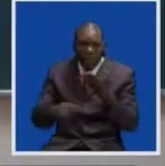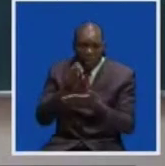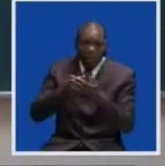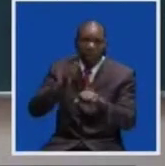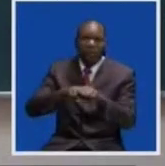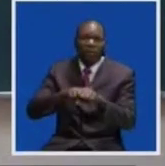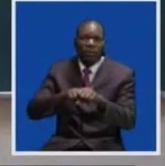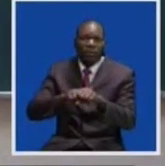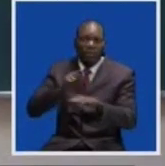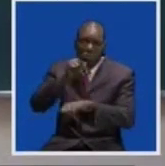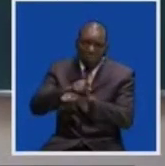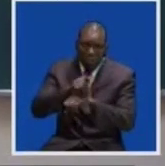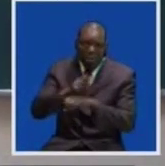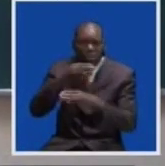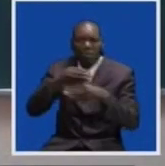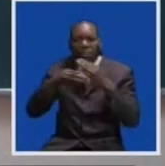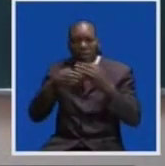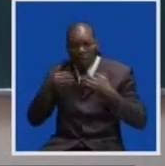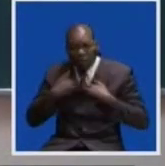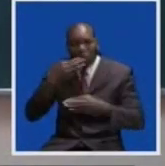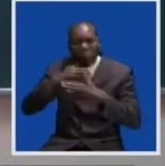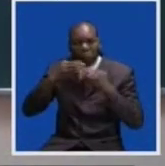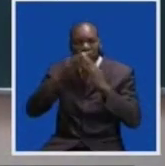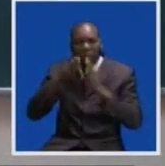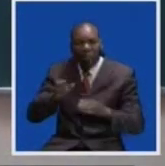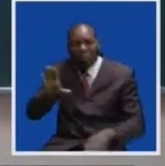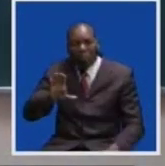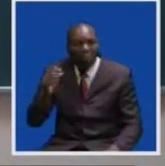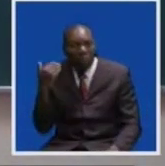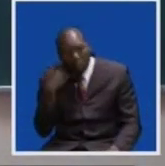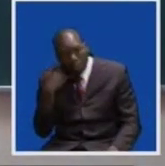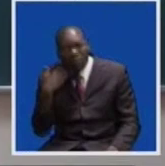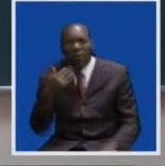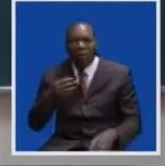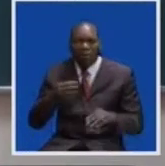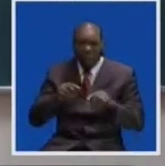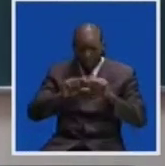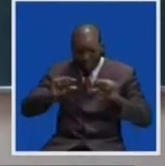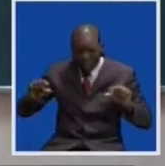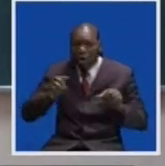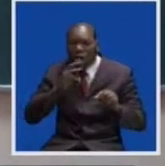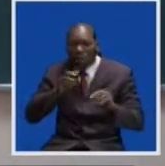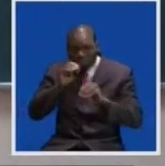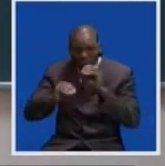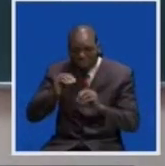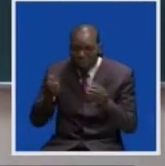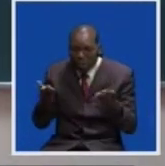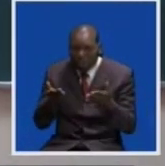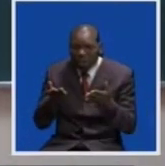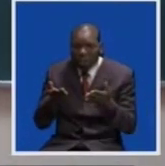construction project, and there are no bricklayers in that area. There are no plumbers and all those kind of things, and they have to import those people from